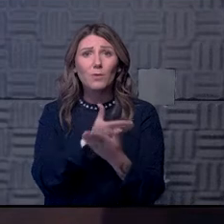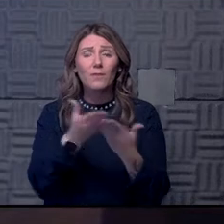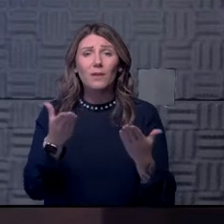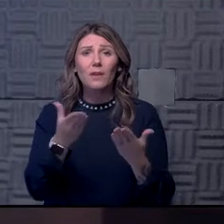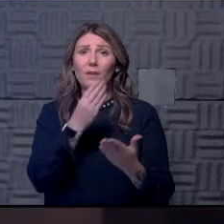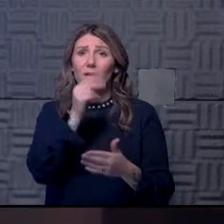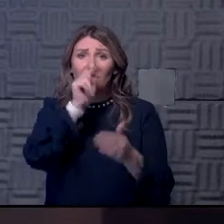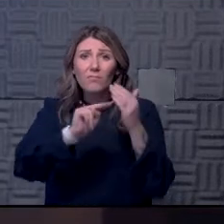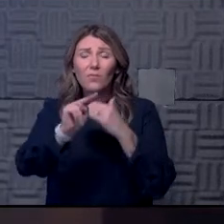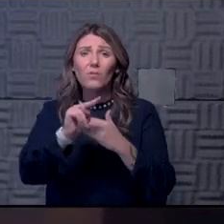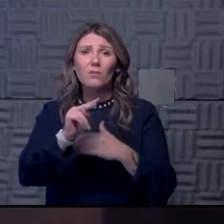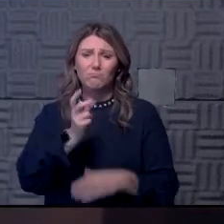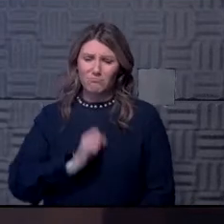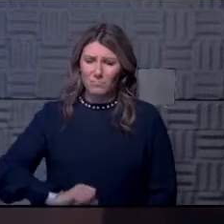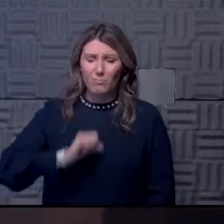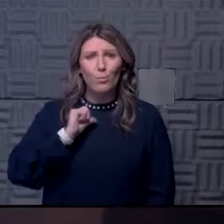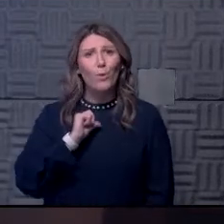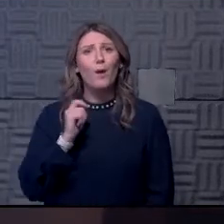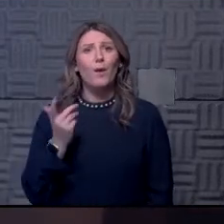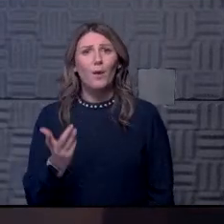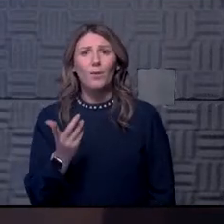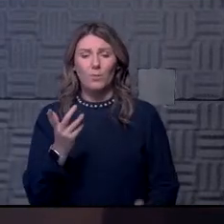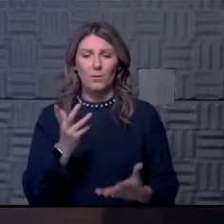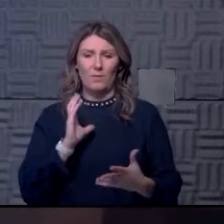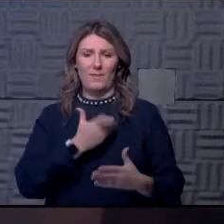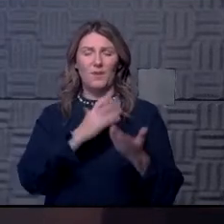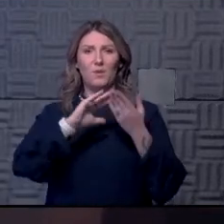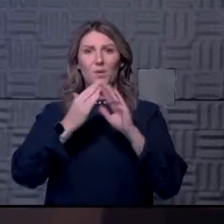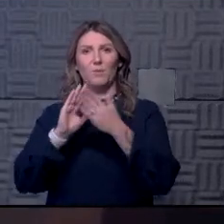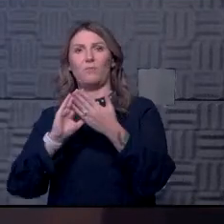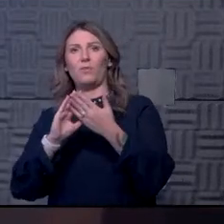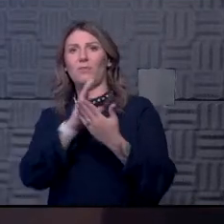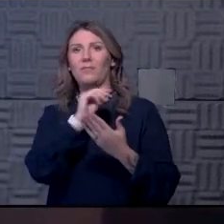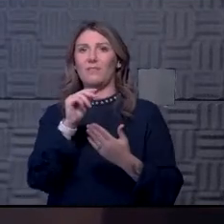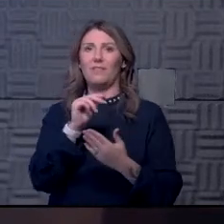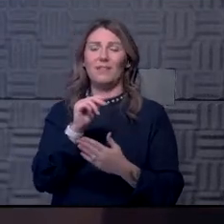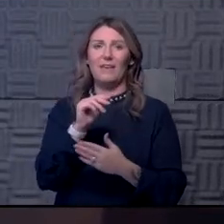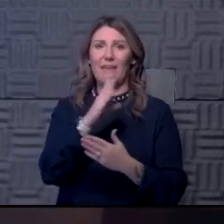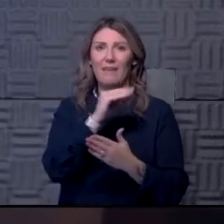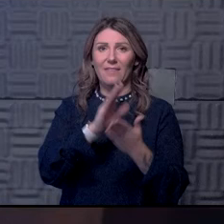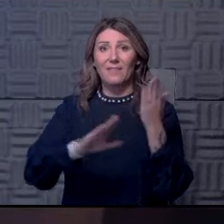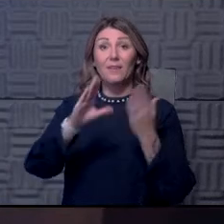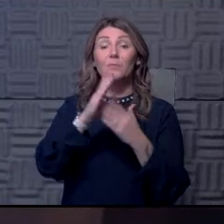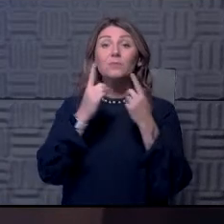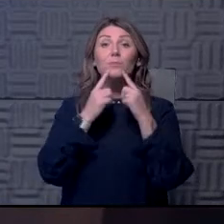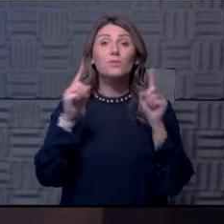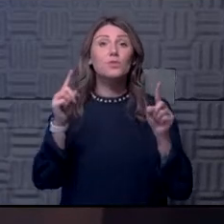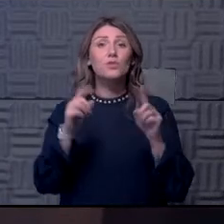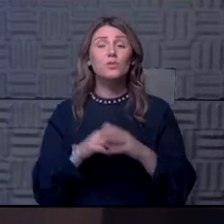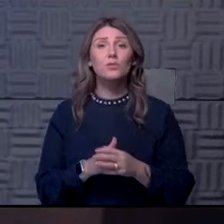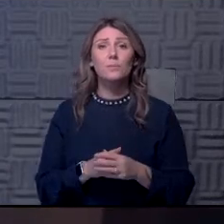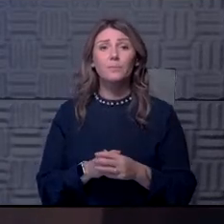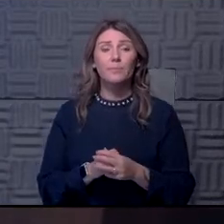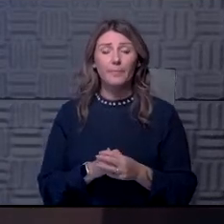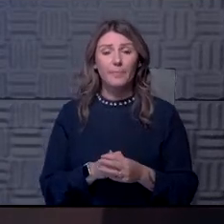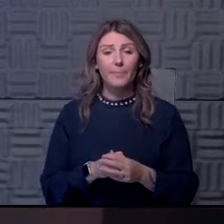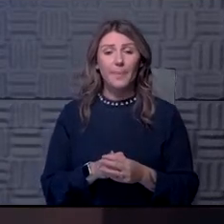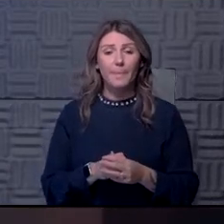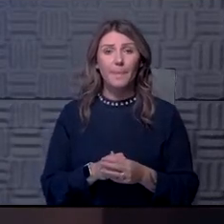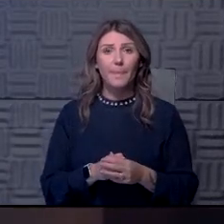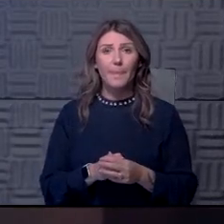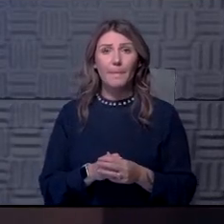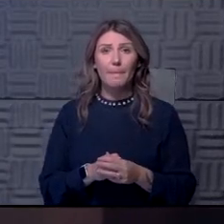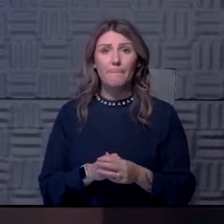Um, be proud of what the community and the campus has achieved. Um, and, and,